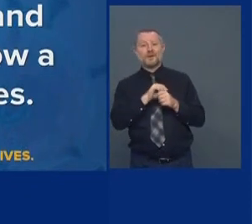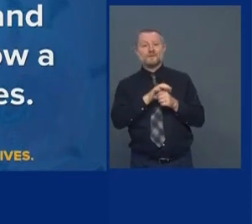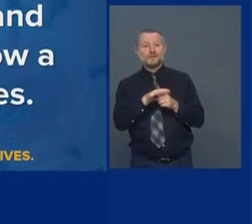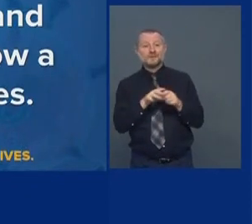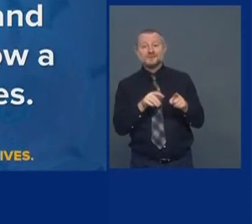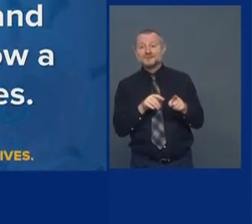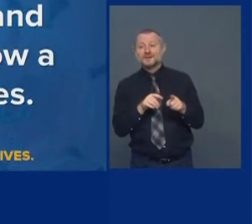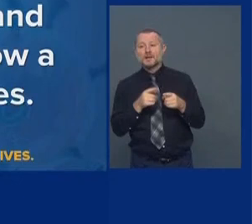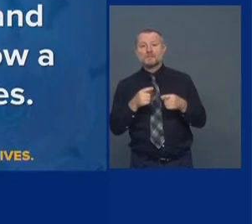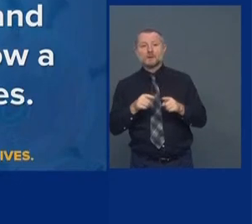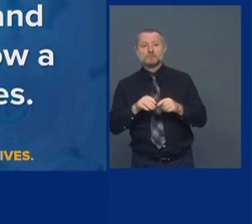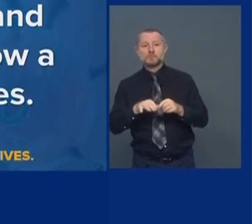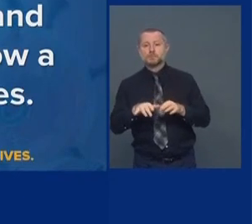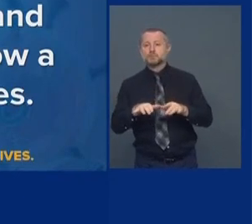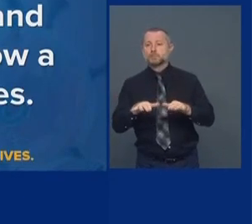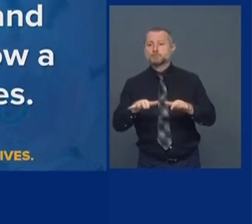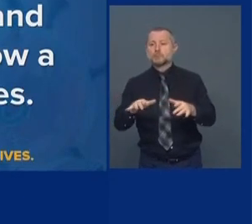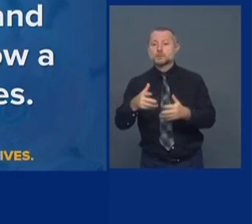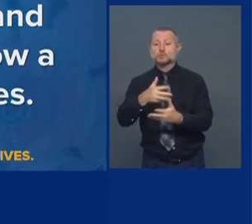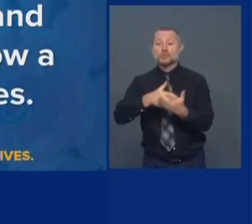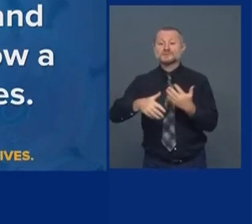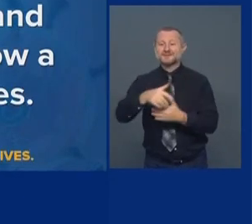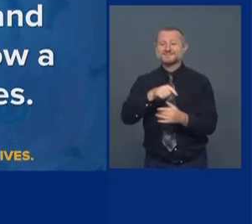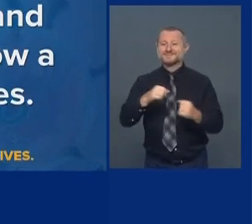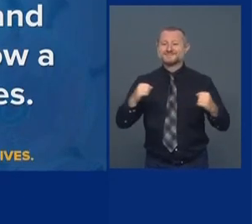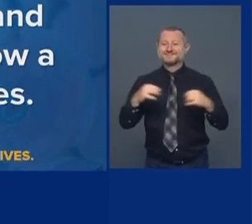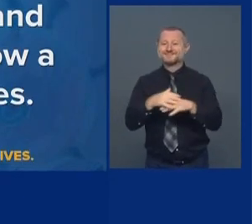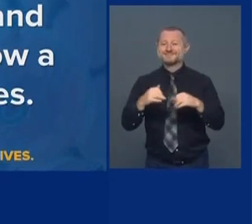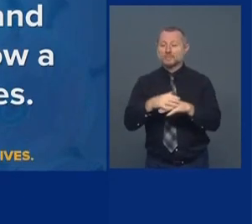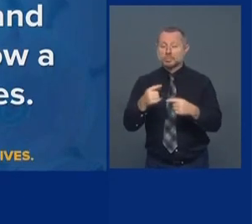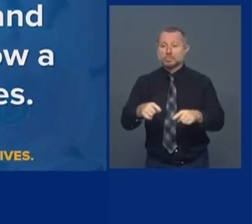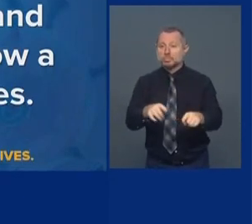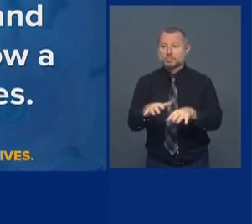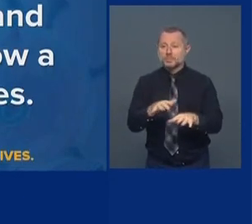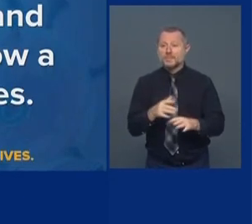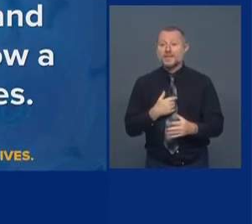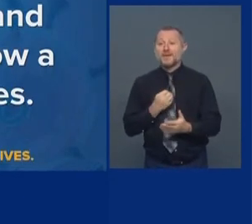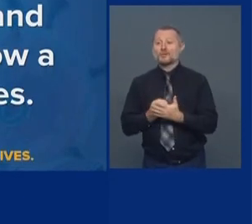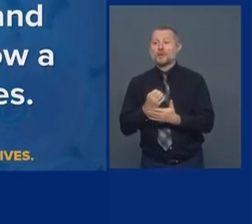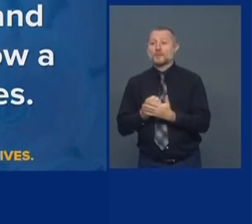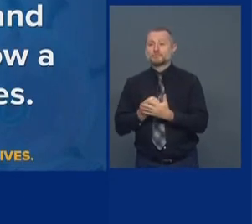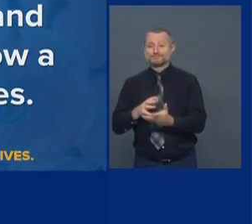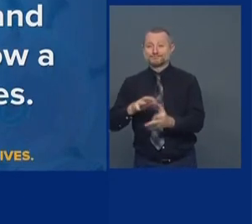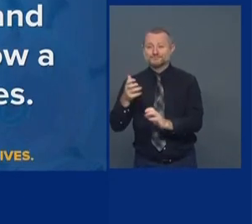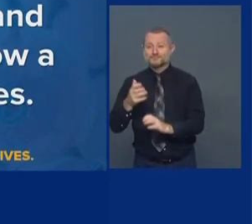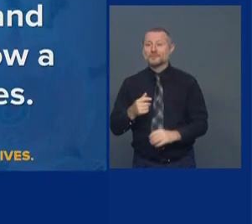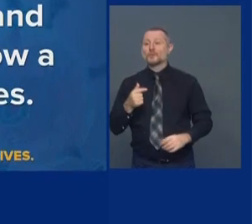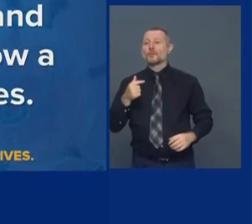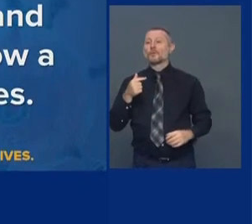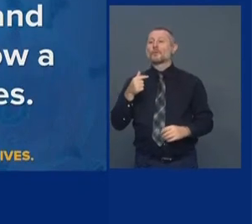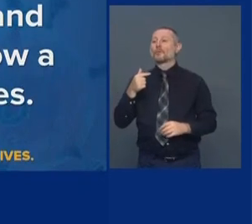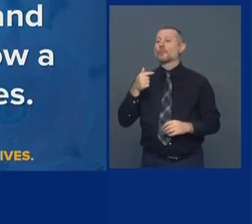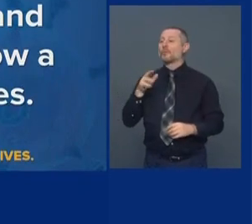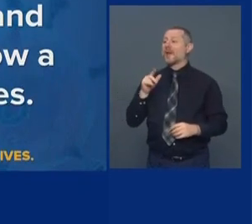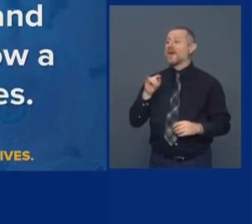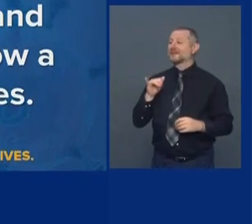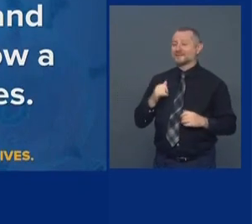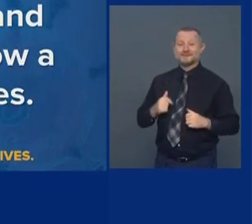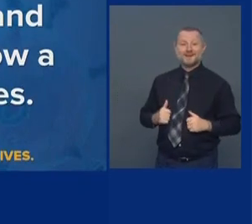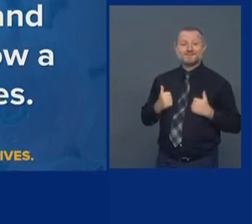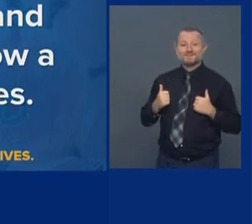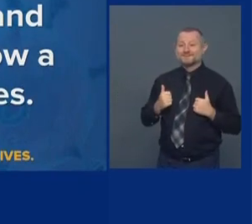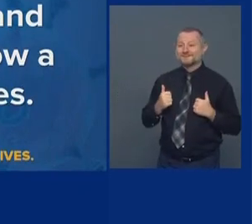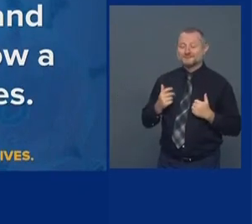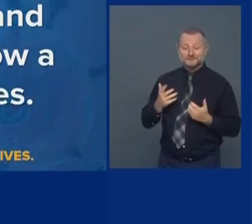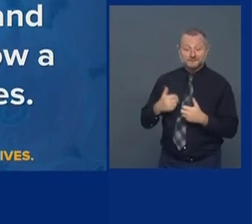effects. We have economic issues. We have quality of life issues. We have increasing